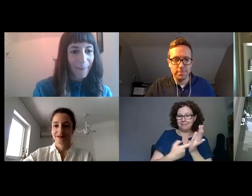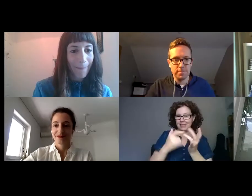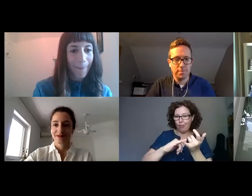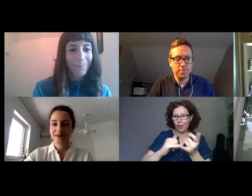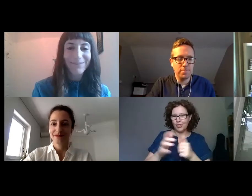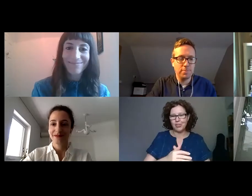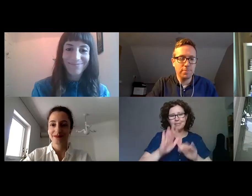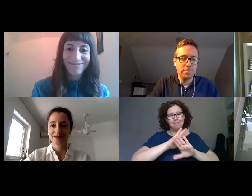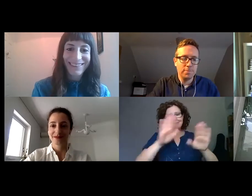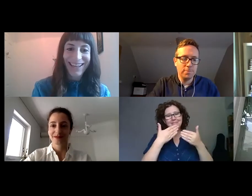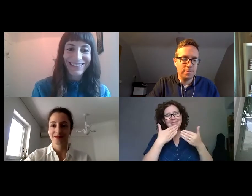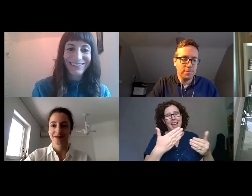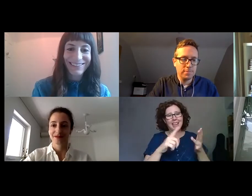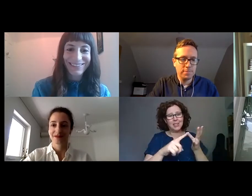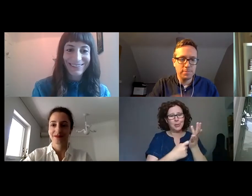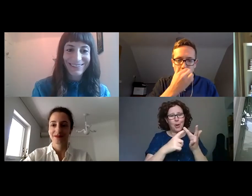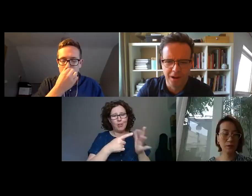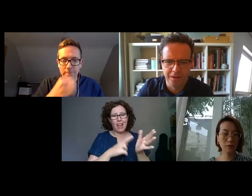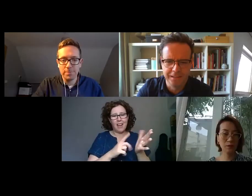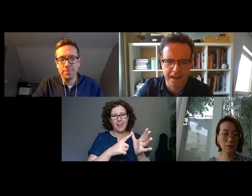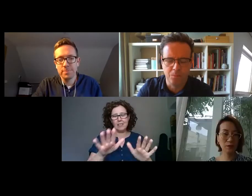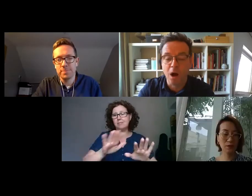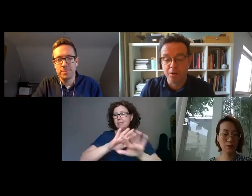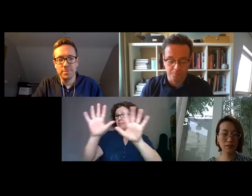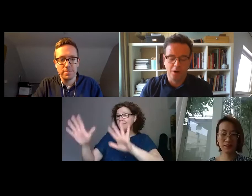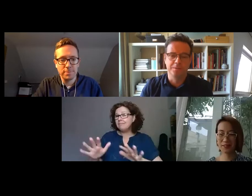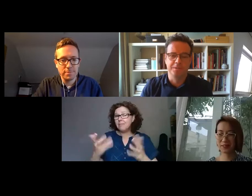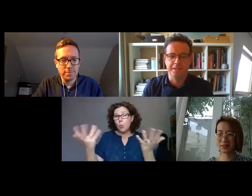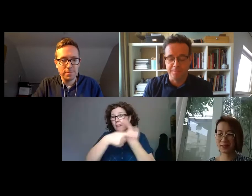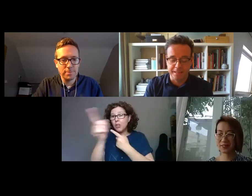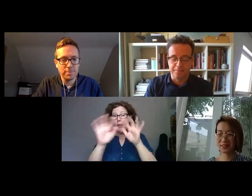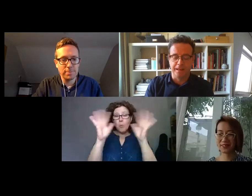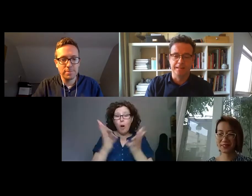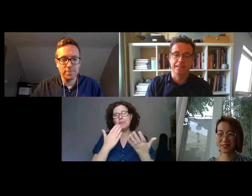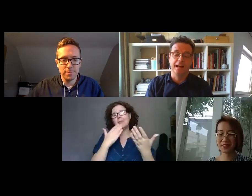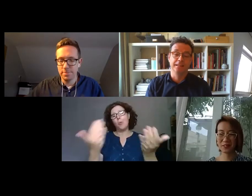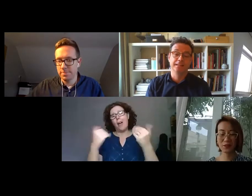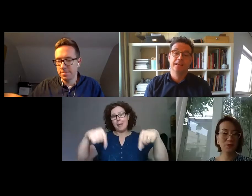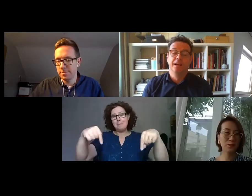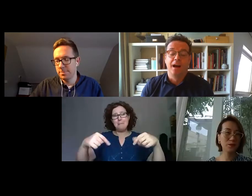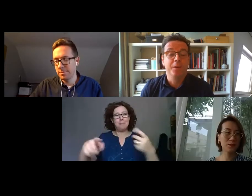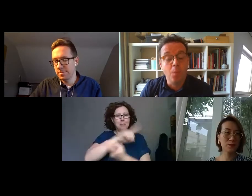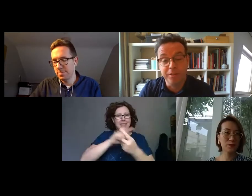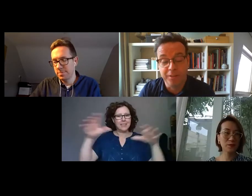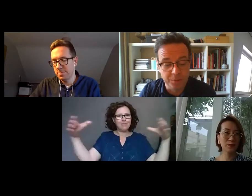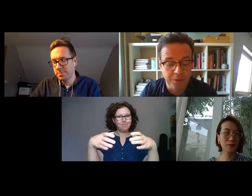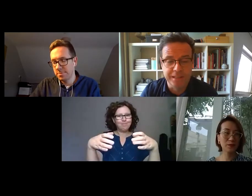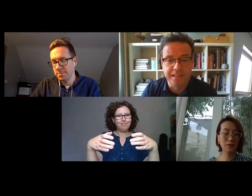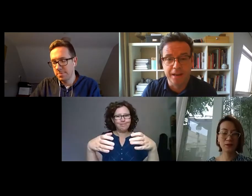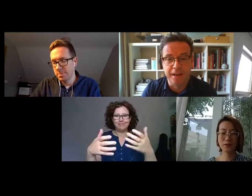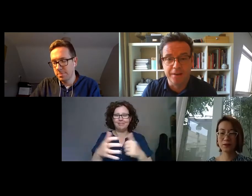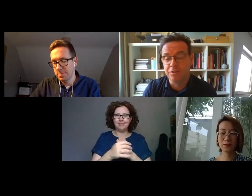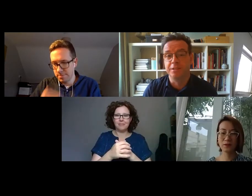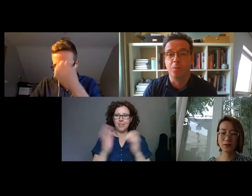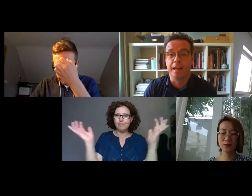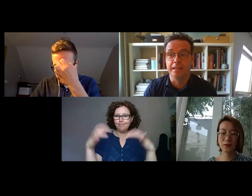Ross. Arianna, thank you so much. Wherever you are in the world today, welcome. Welcome to this meeting place. I think one of the things we want to